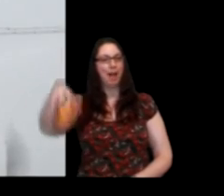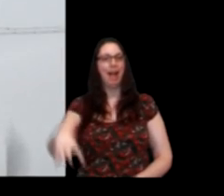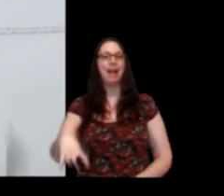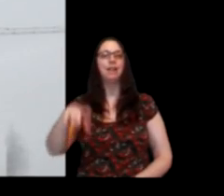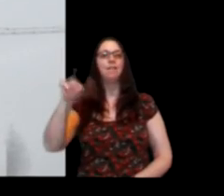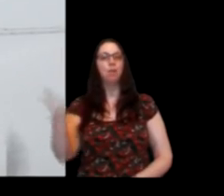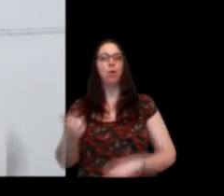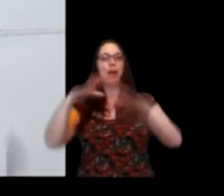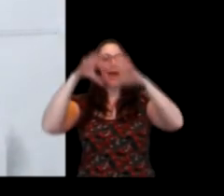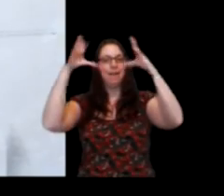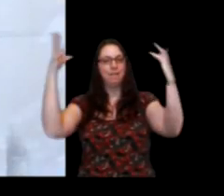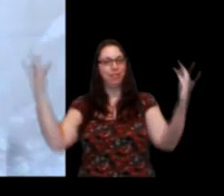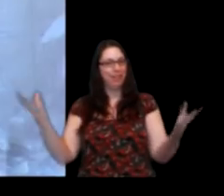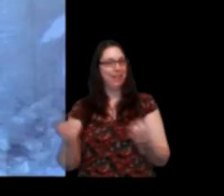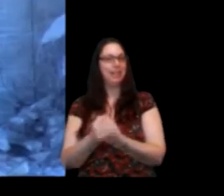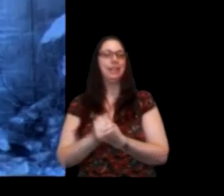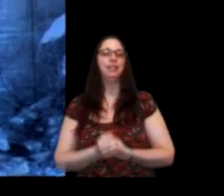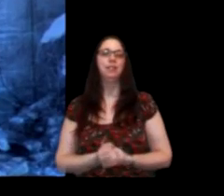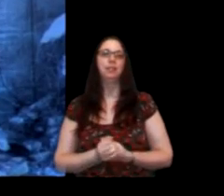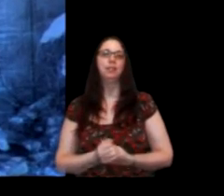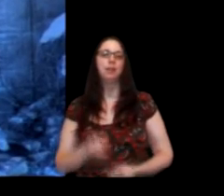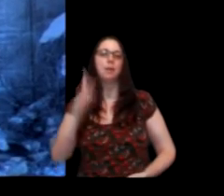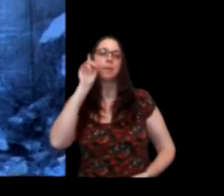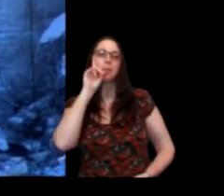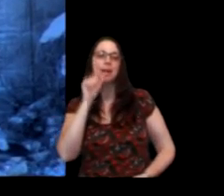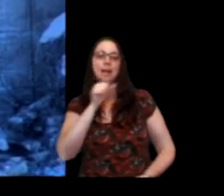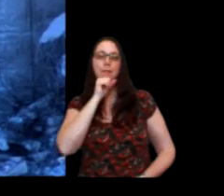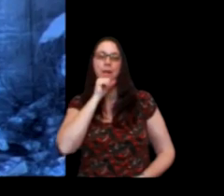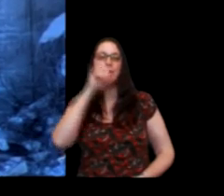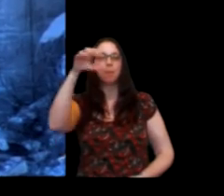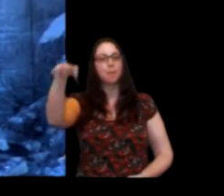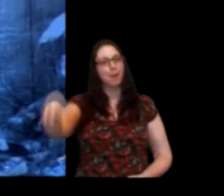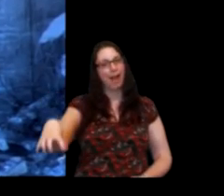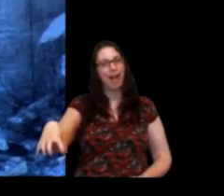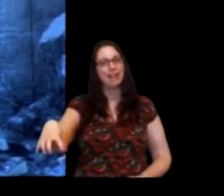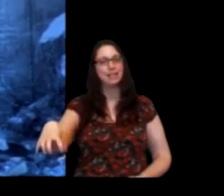girders are heavy things, needing cranes to lift them into place.